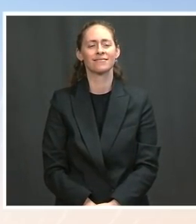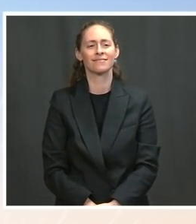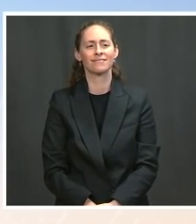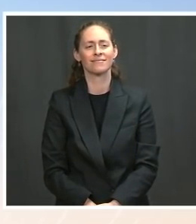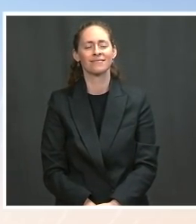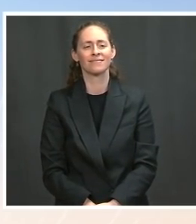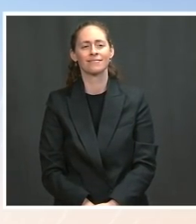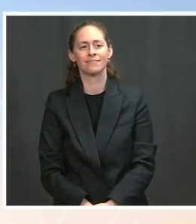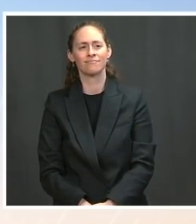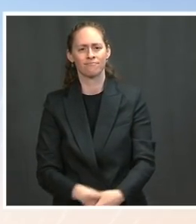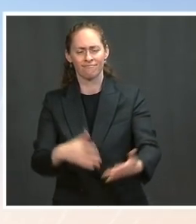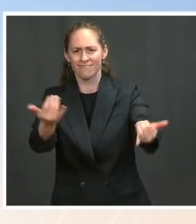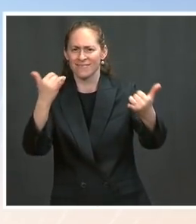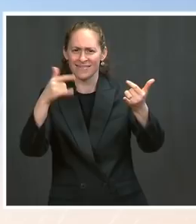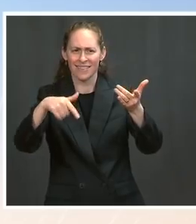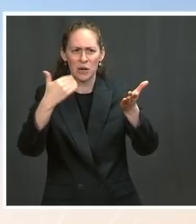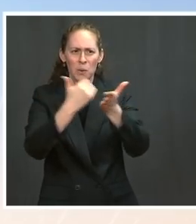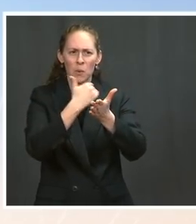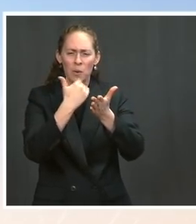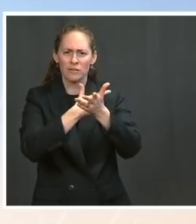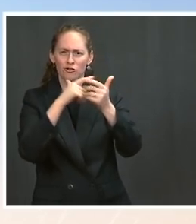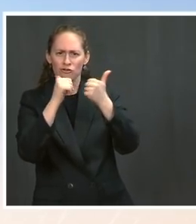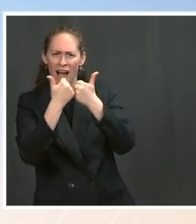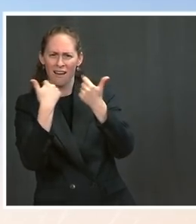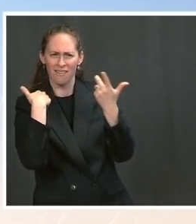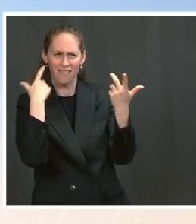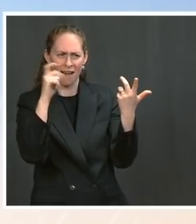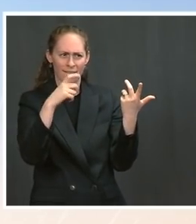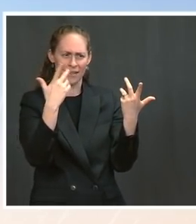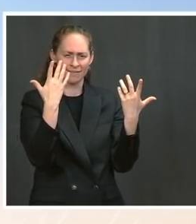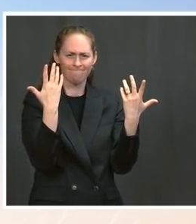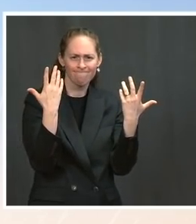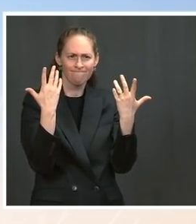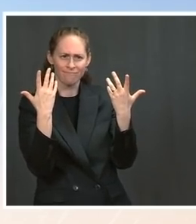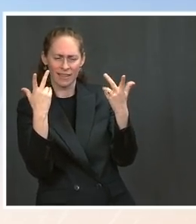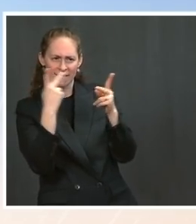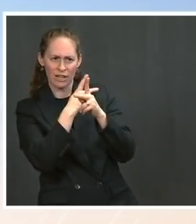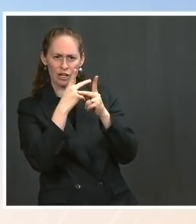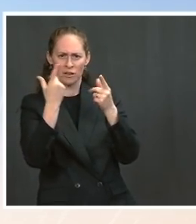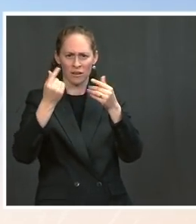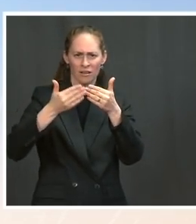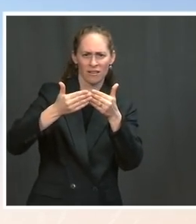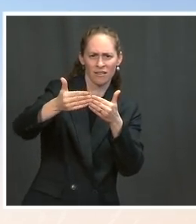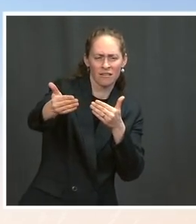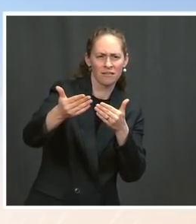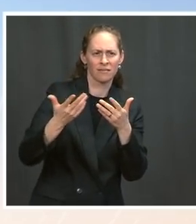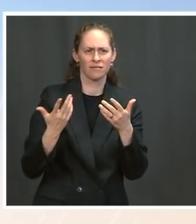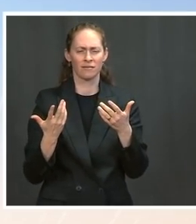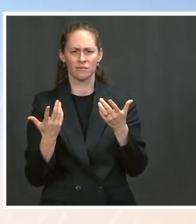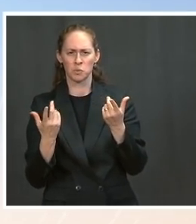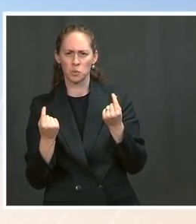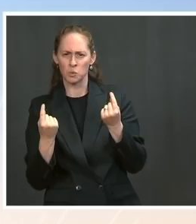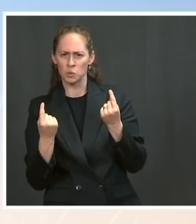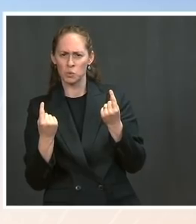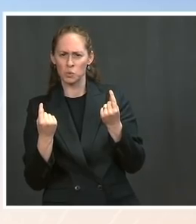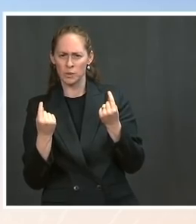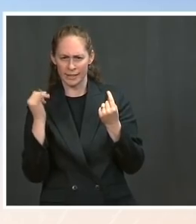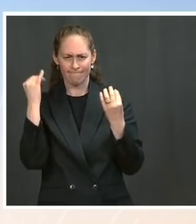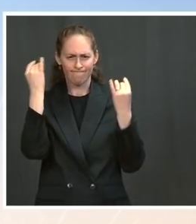just how long those measures are going to last, in part because of higher and more volatile